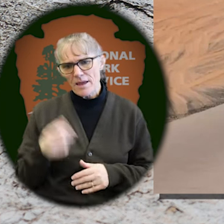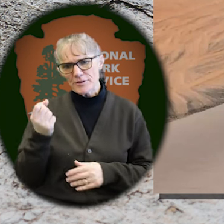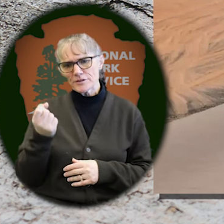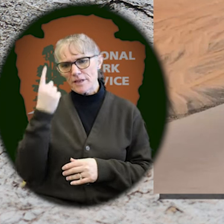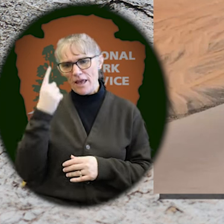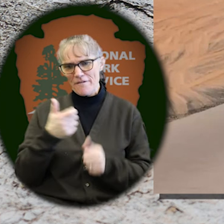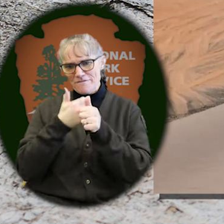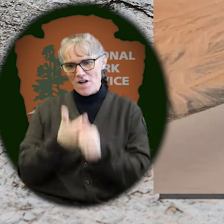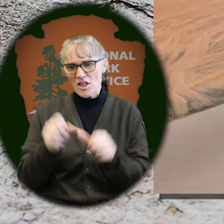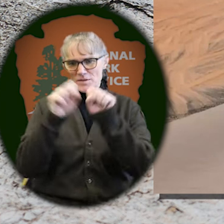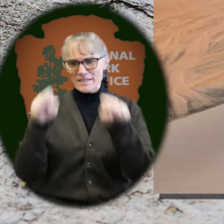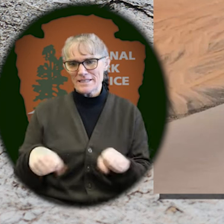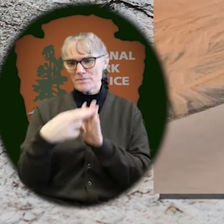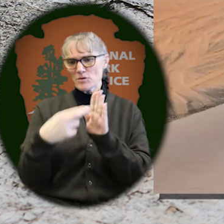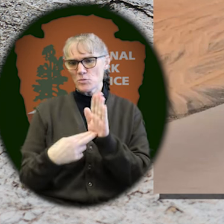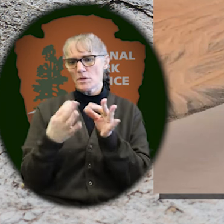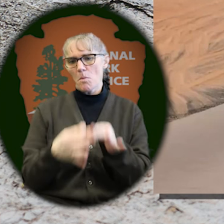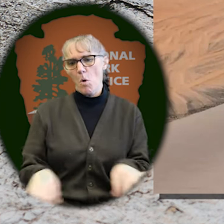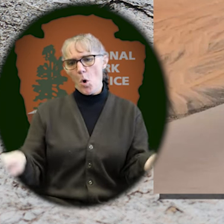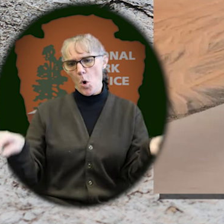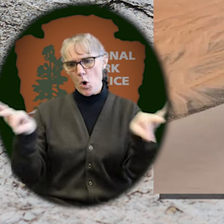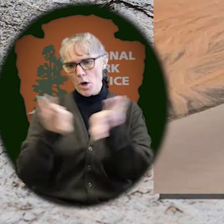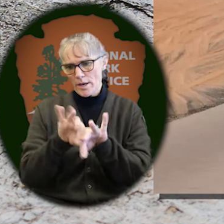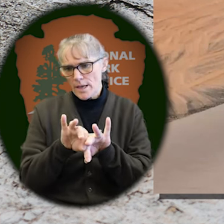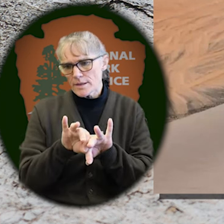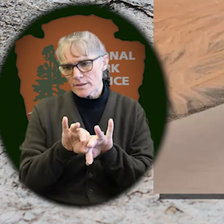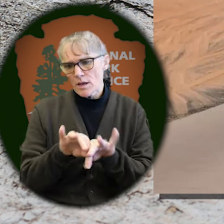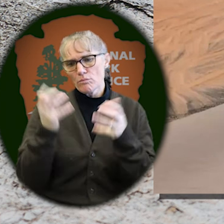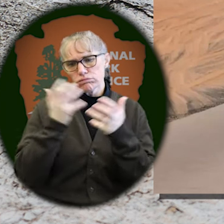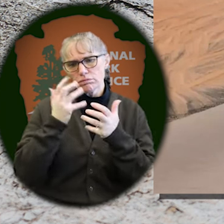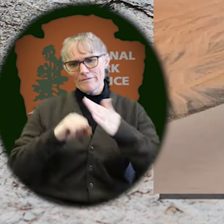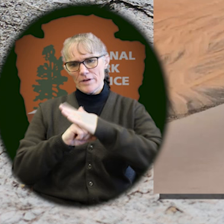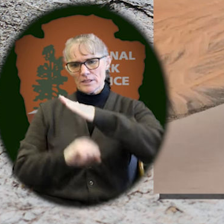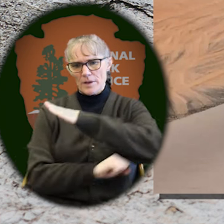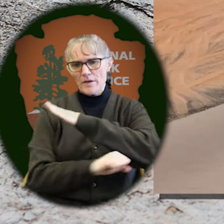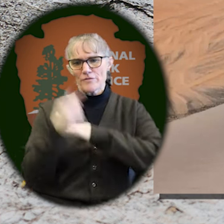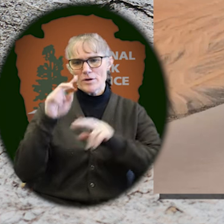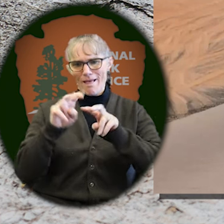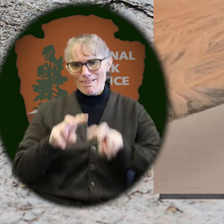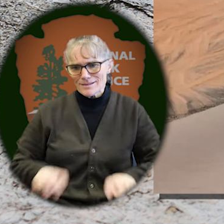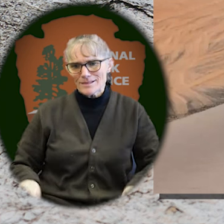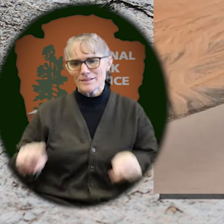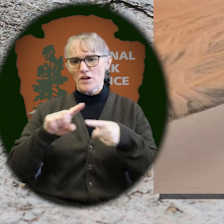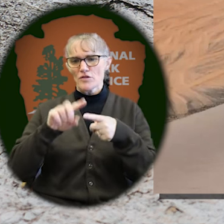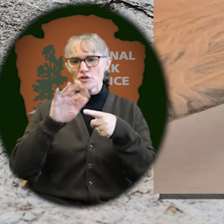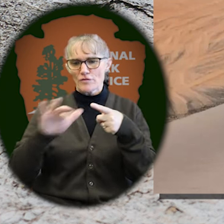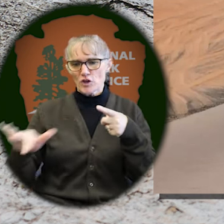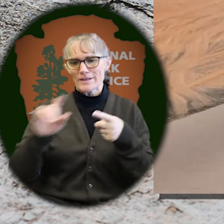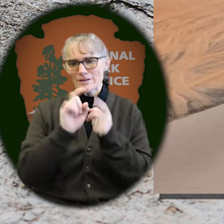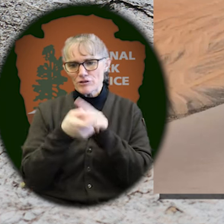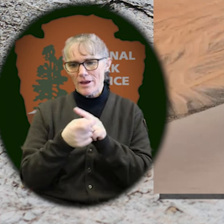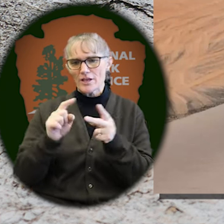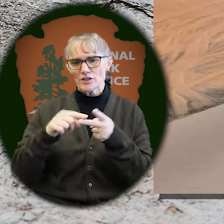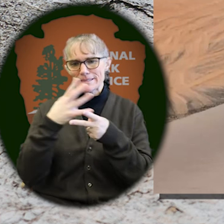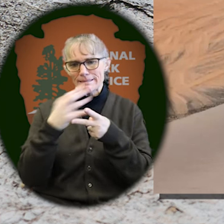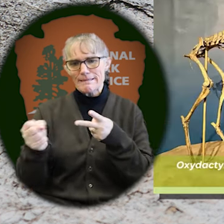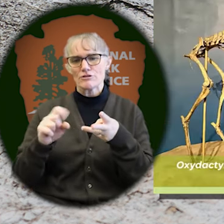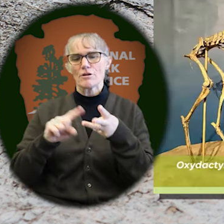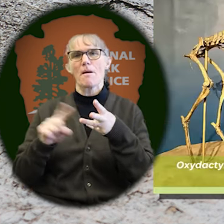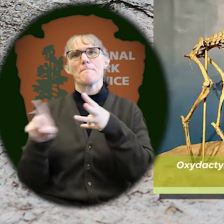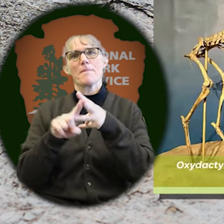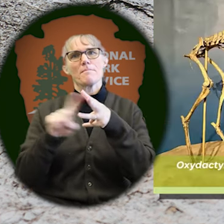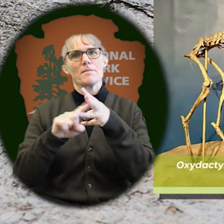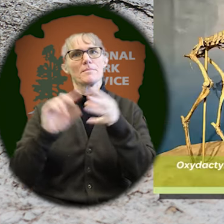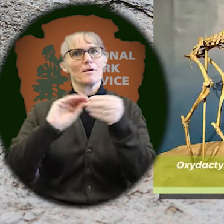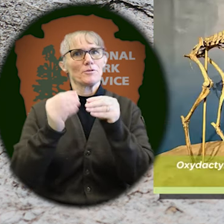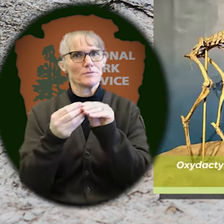any analysis of diversity change, extinction, or origination rates. A four-legged animal skeleton